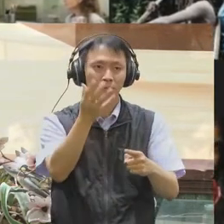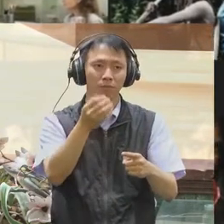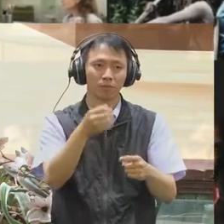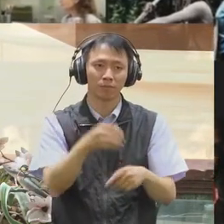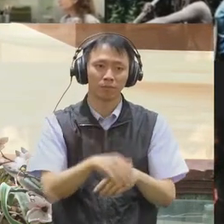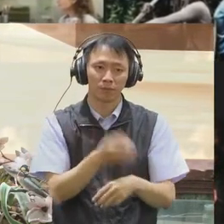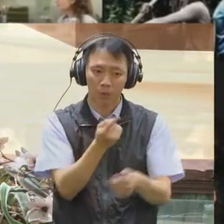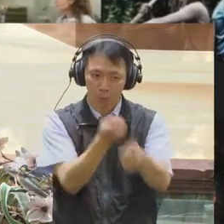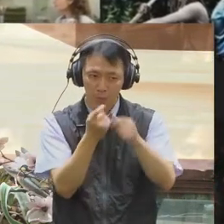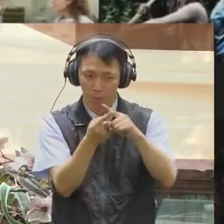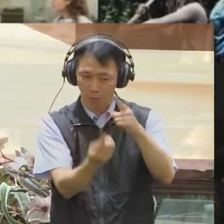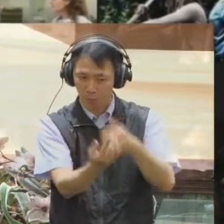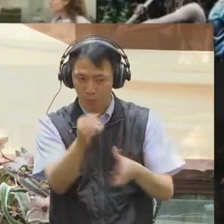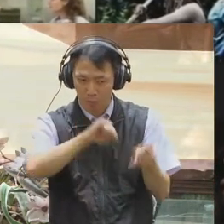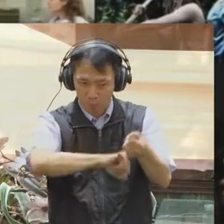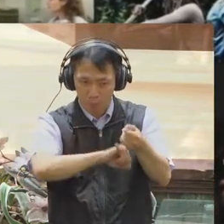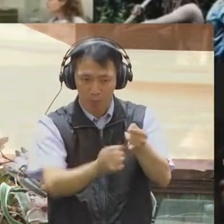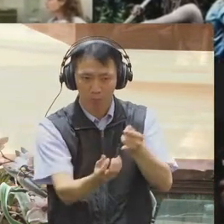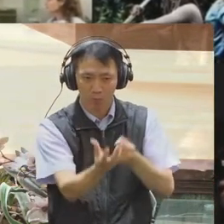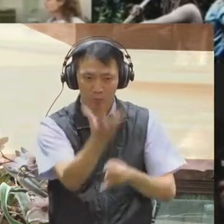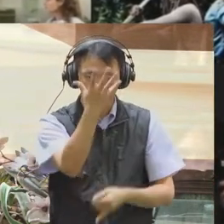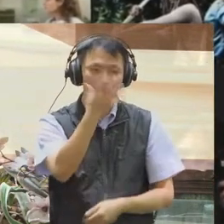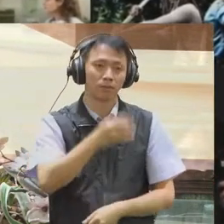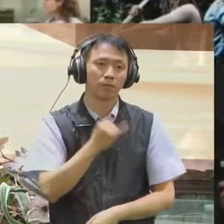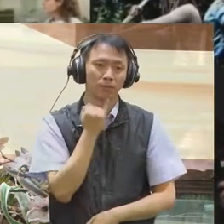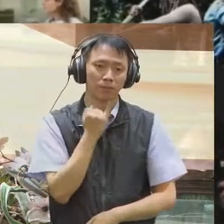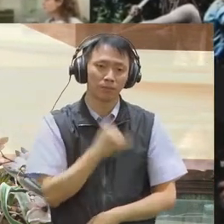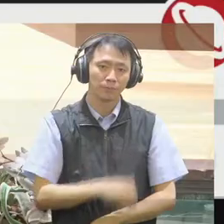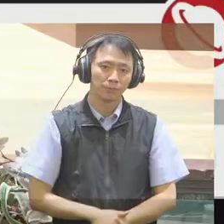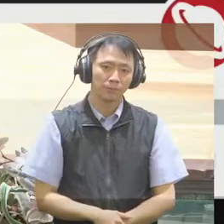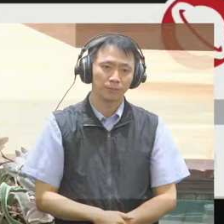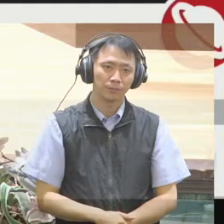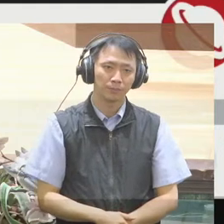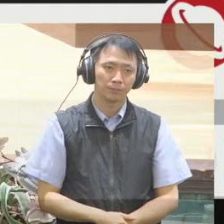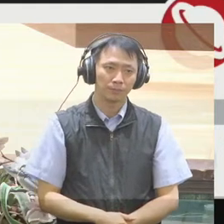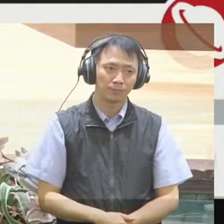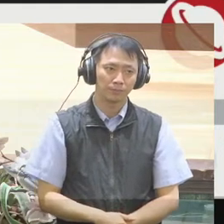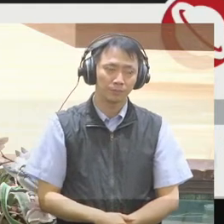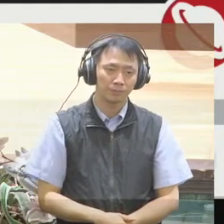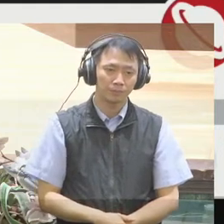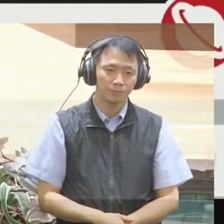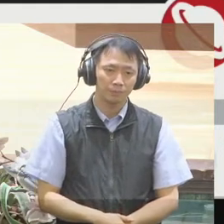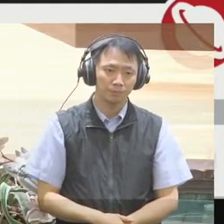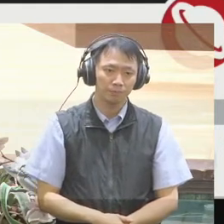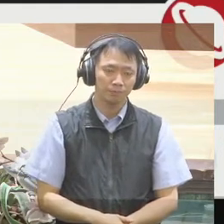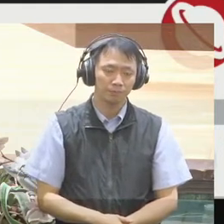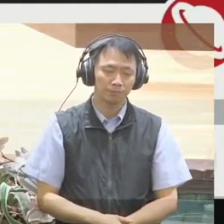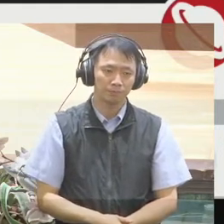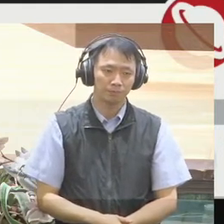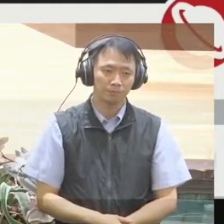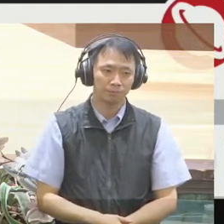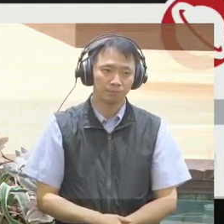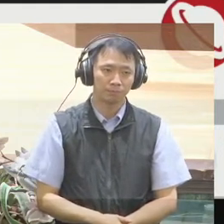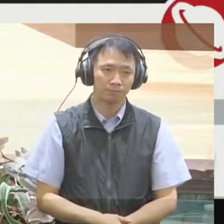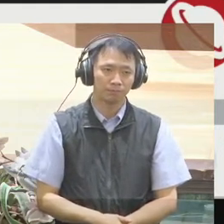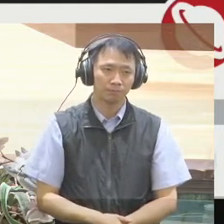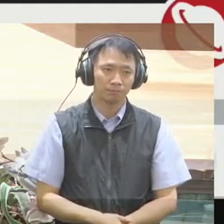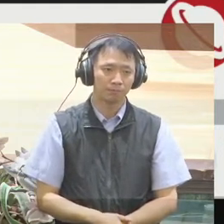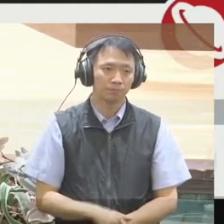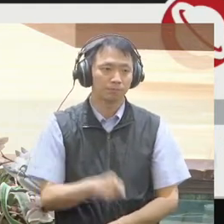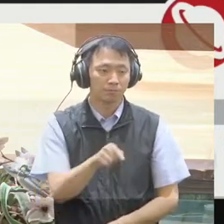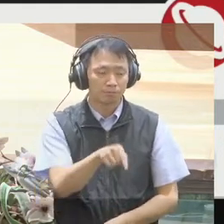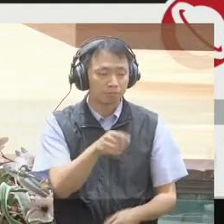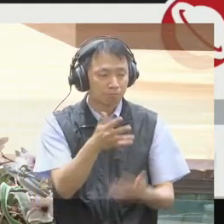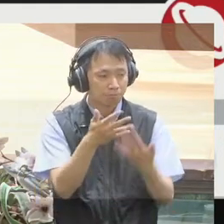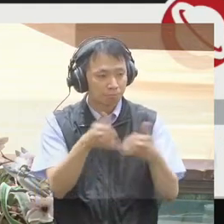large populations, we're all seeing more details and finer-grained categories that describe us. Netflix can see a lot more of the